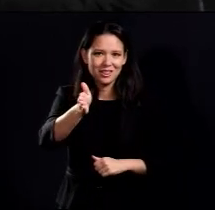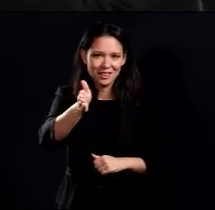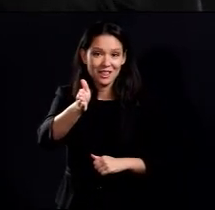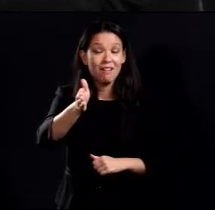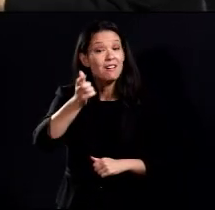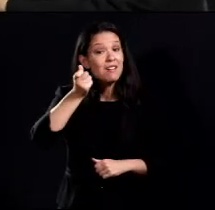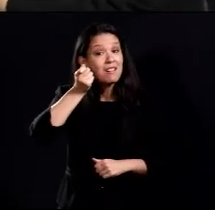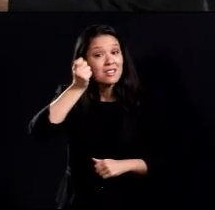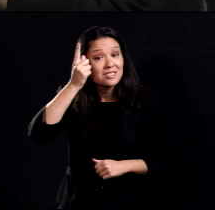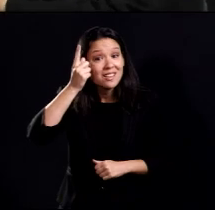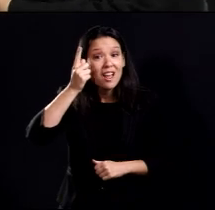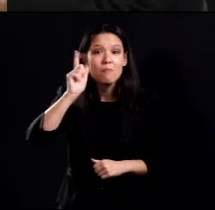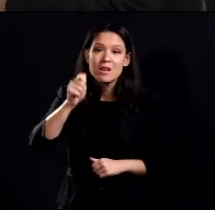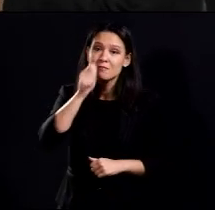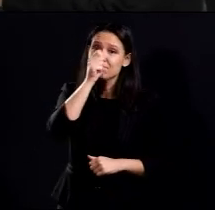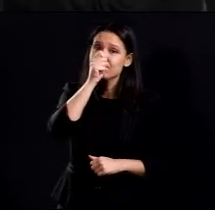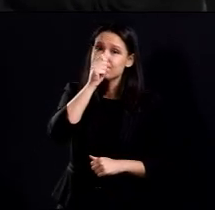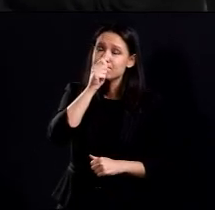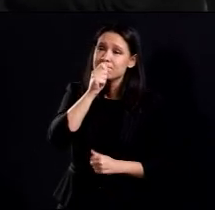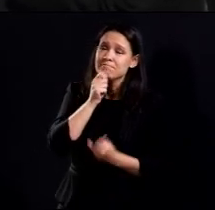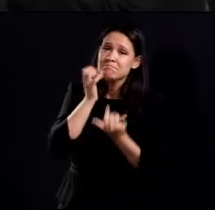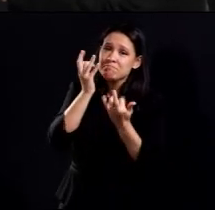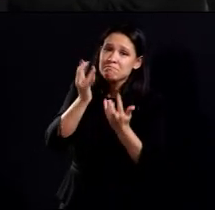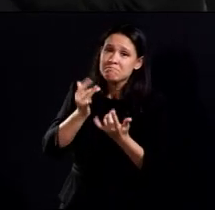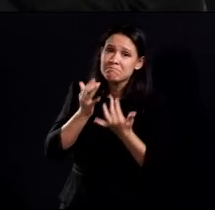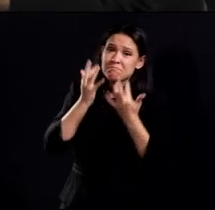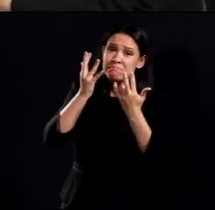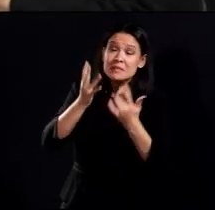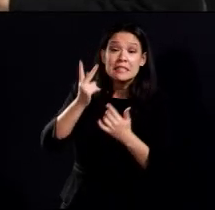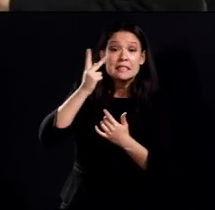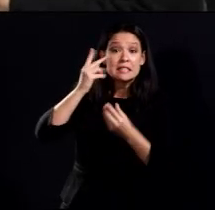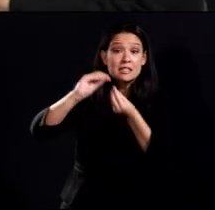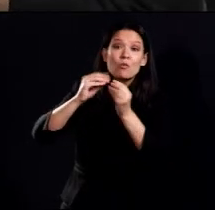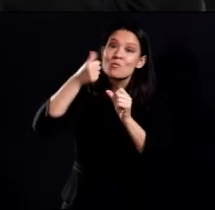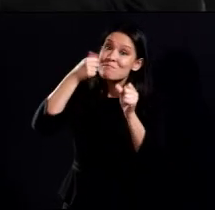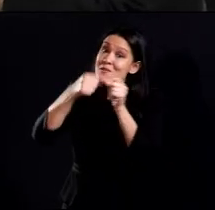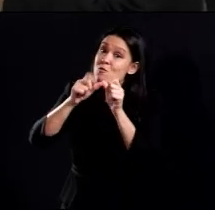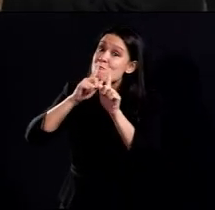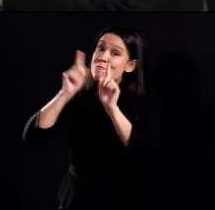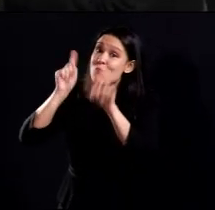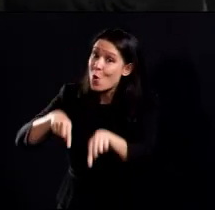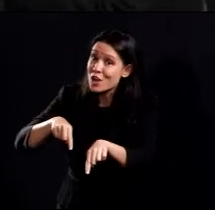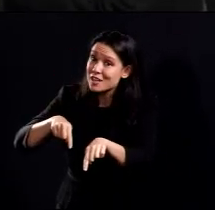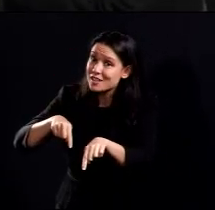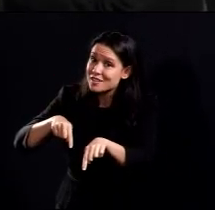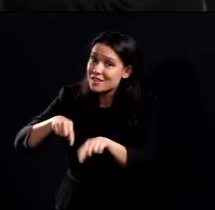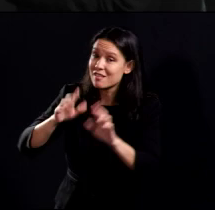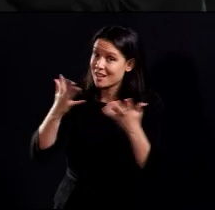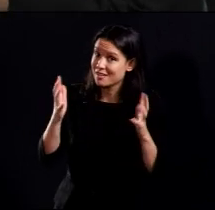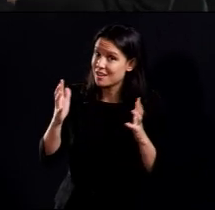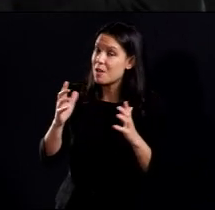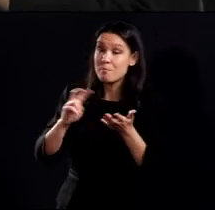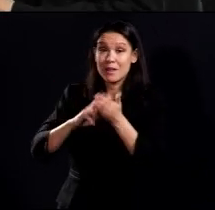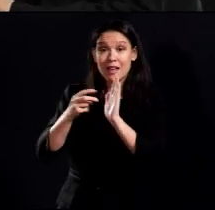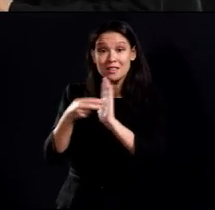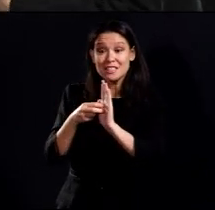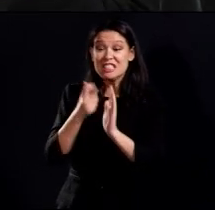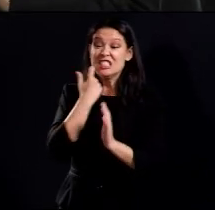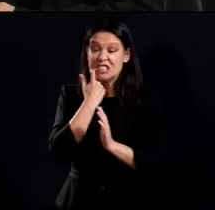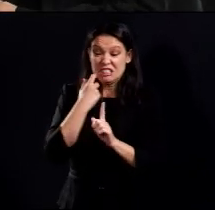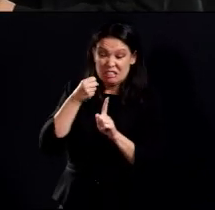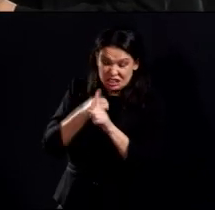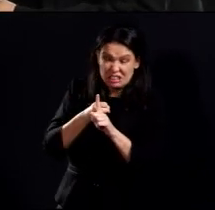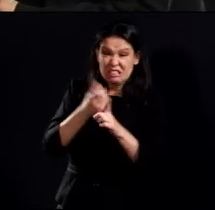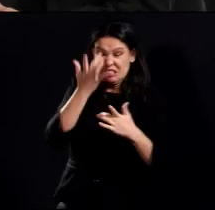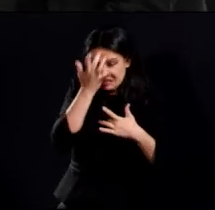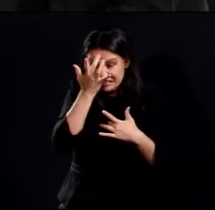going to have to be a little patient and wait because when we see these numbers, these are reported numbers, and that doesn't mean these are happen just now,